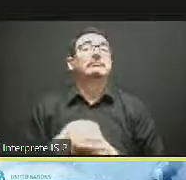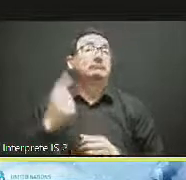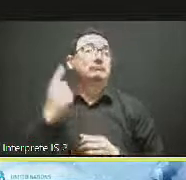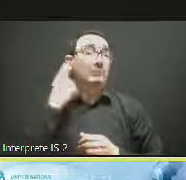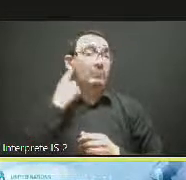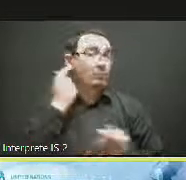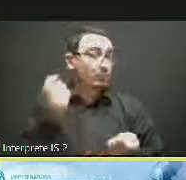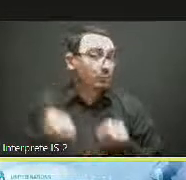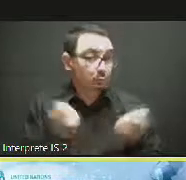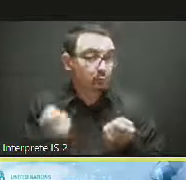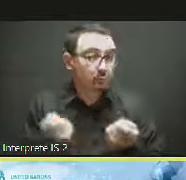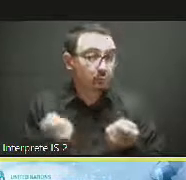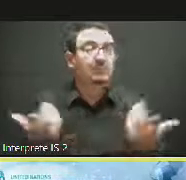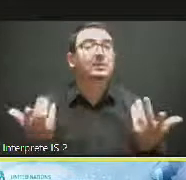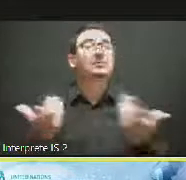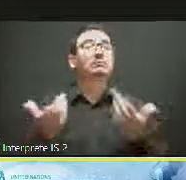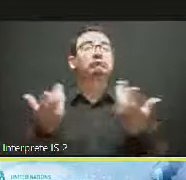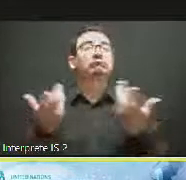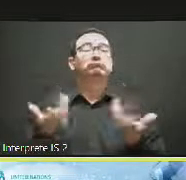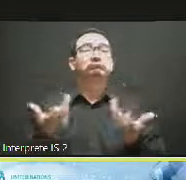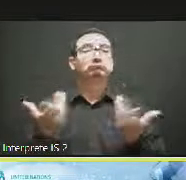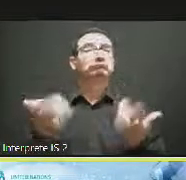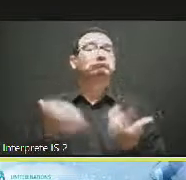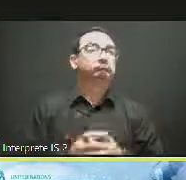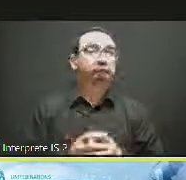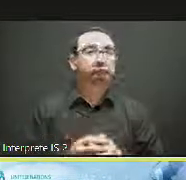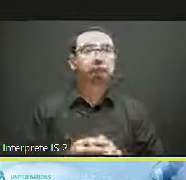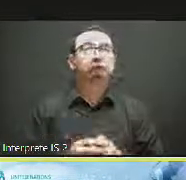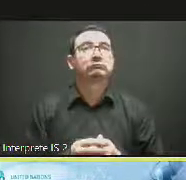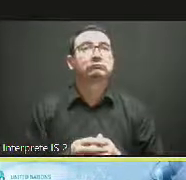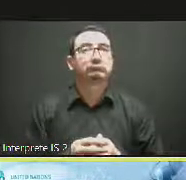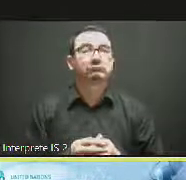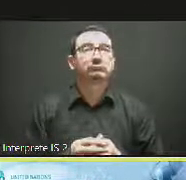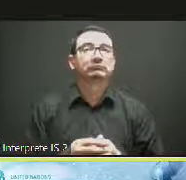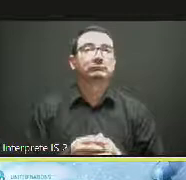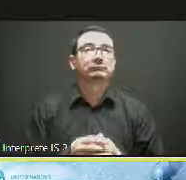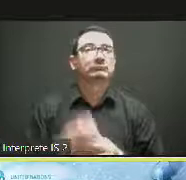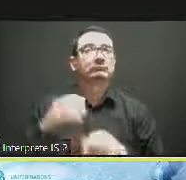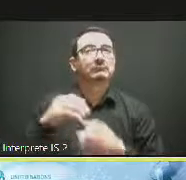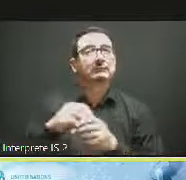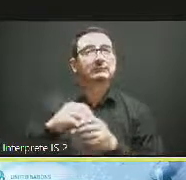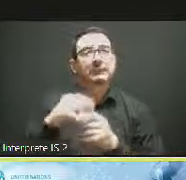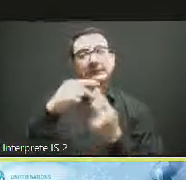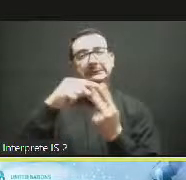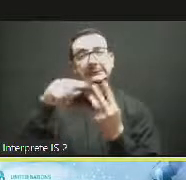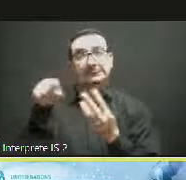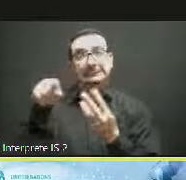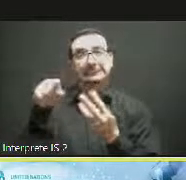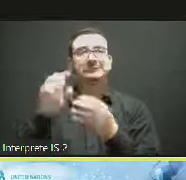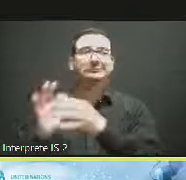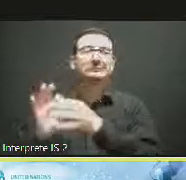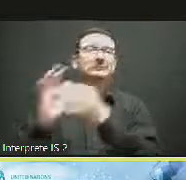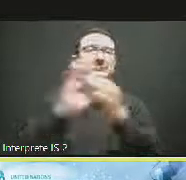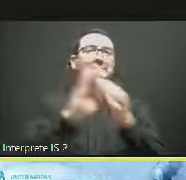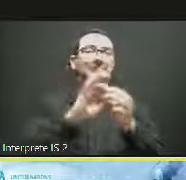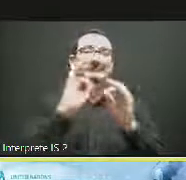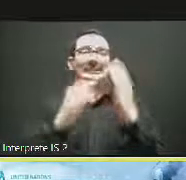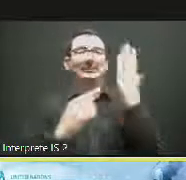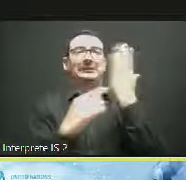have provided access to several digital technologies that allow them to improve the